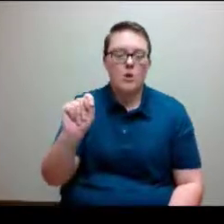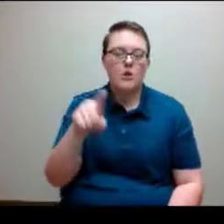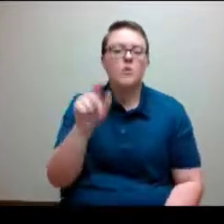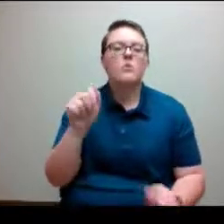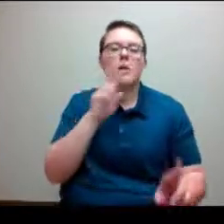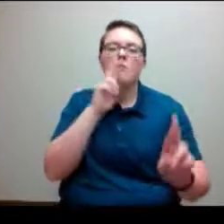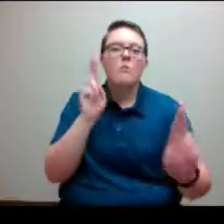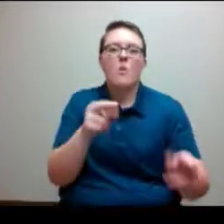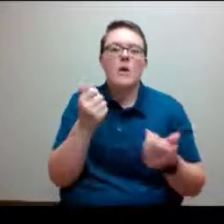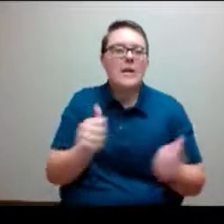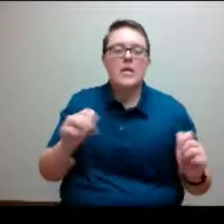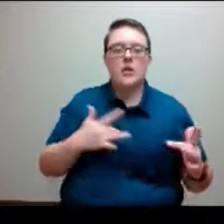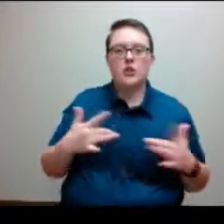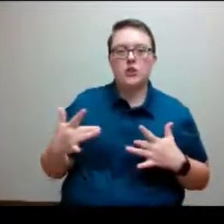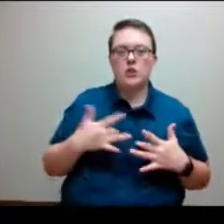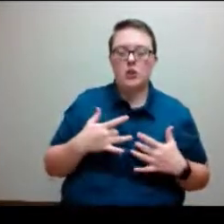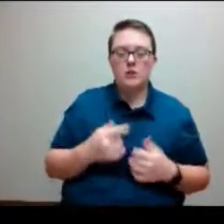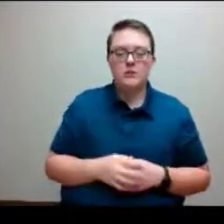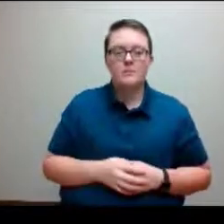So for Title IX,